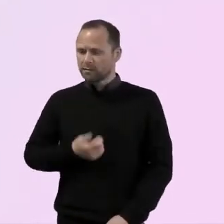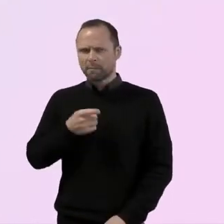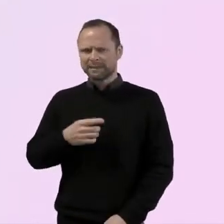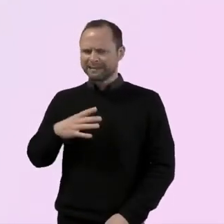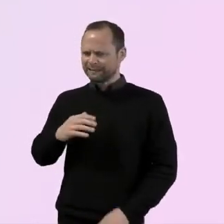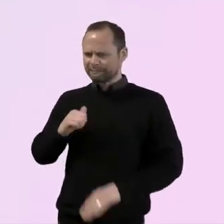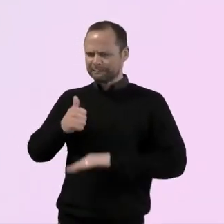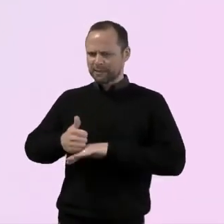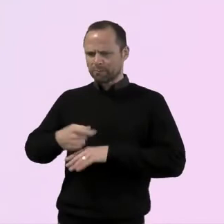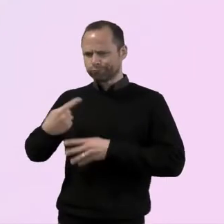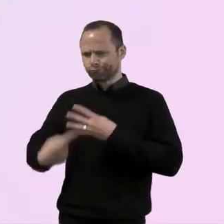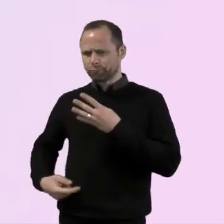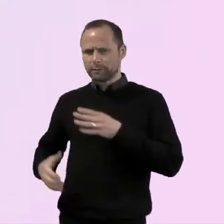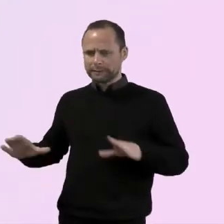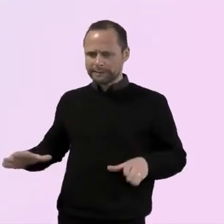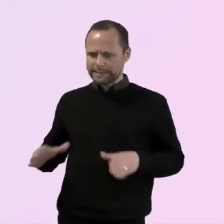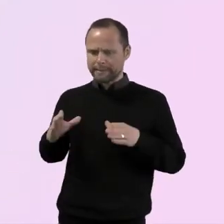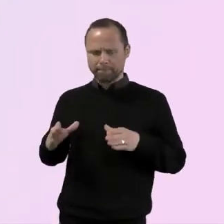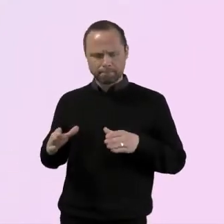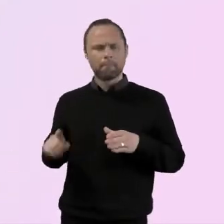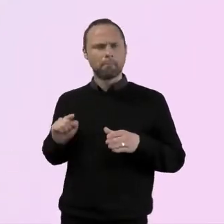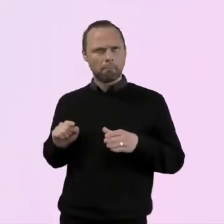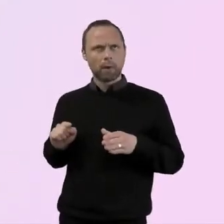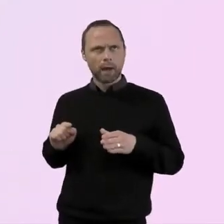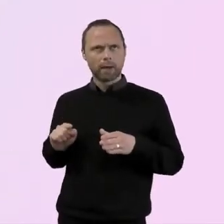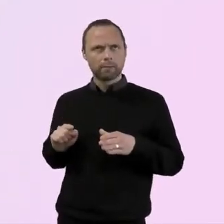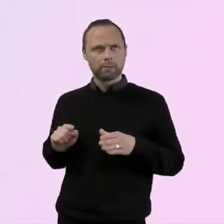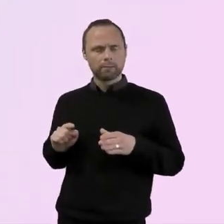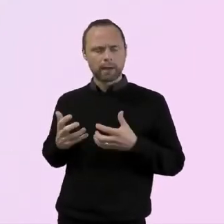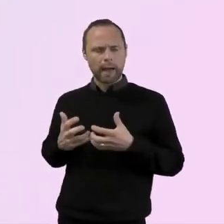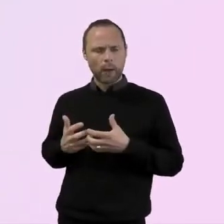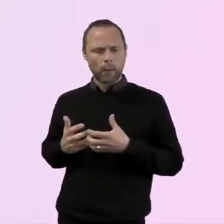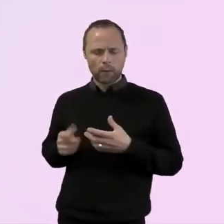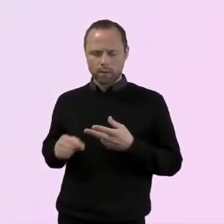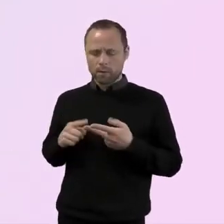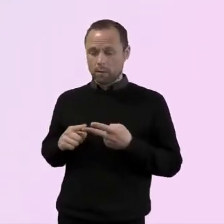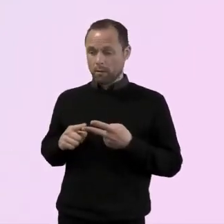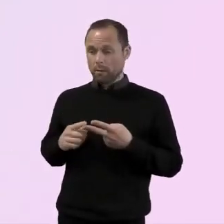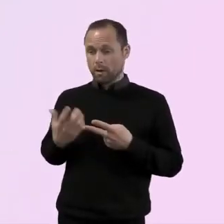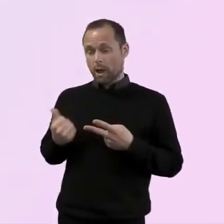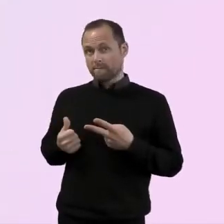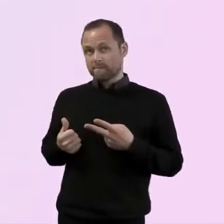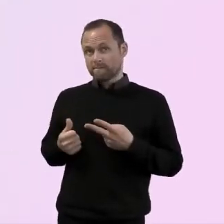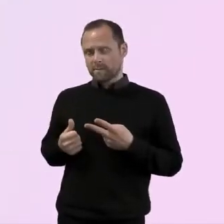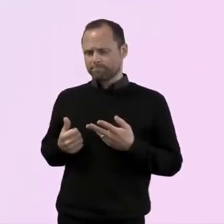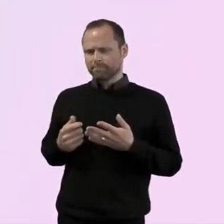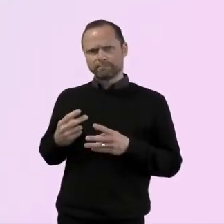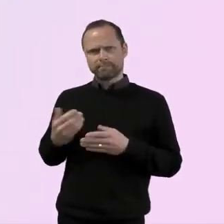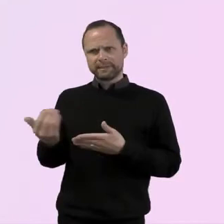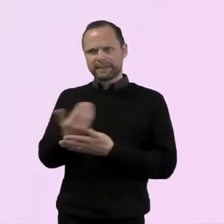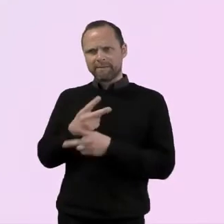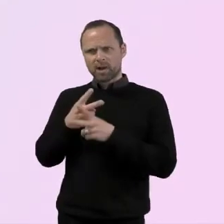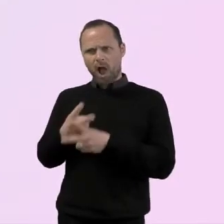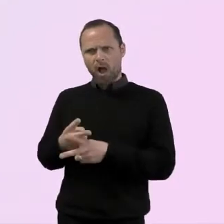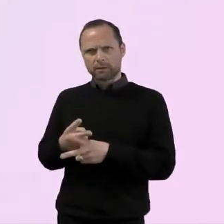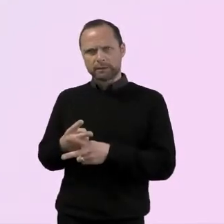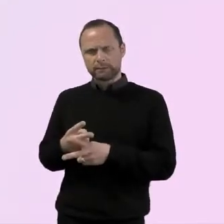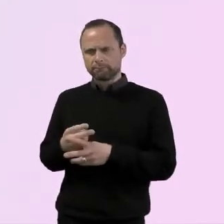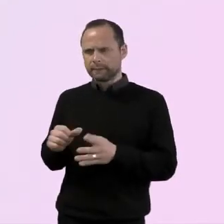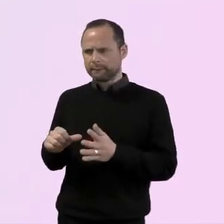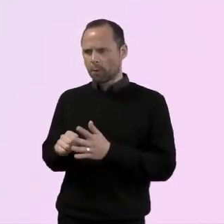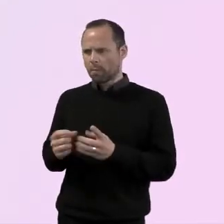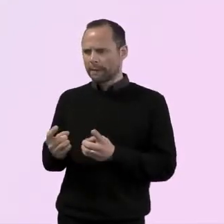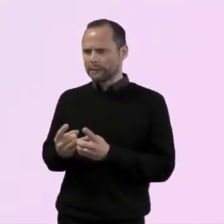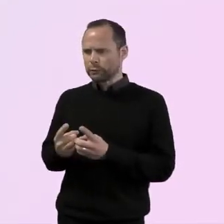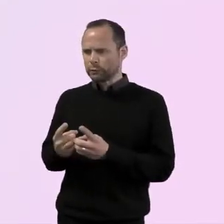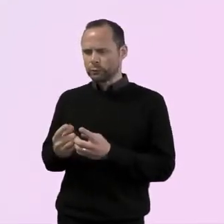team. And what about all the, um, issues around, uh, safeguarding or just, just how comfortable am